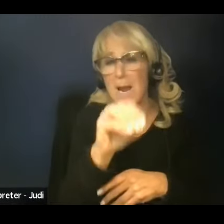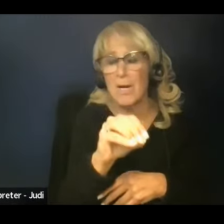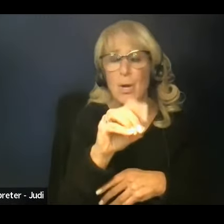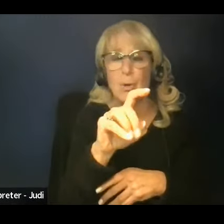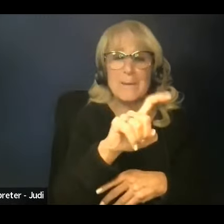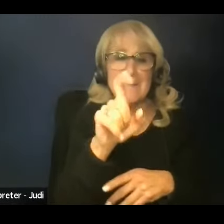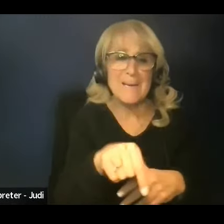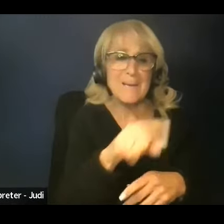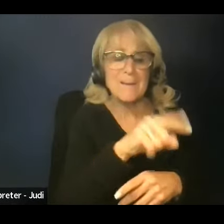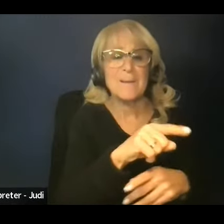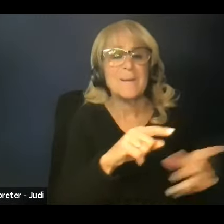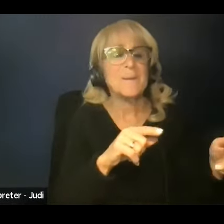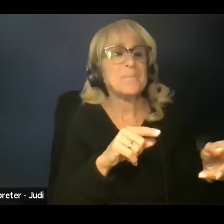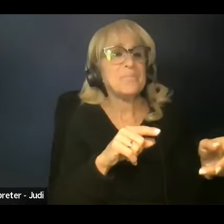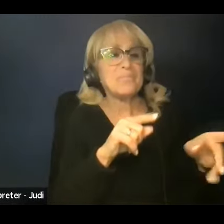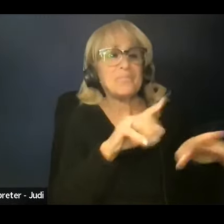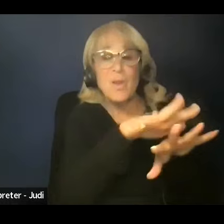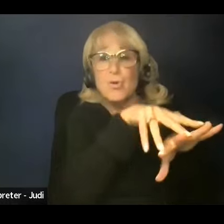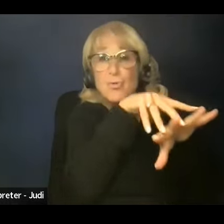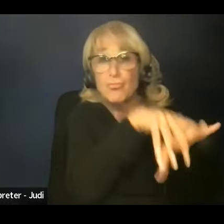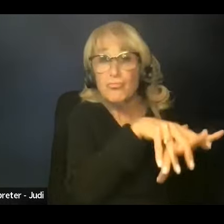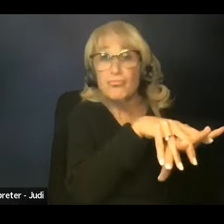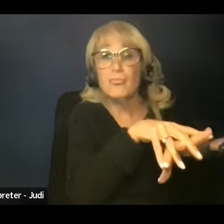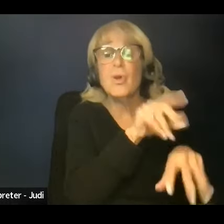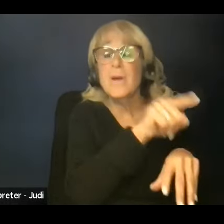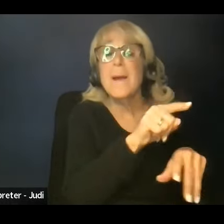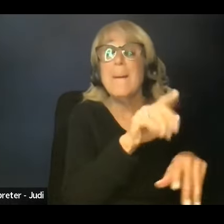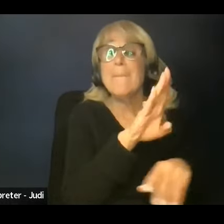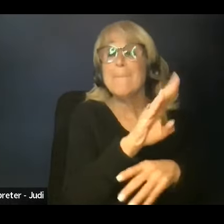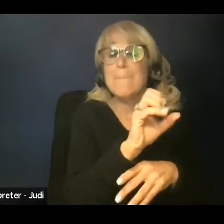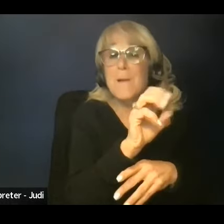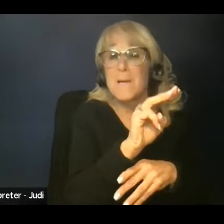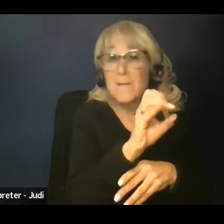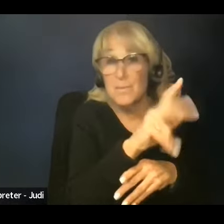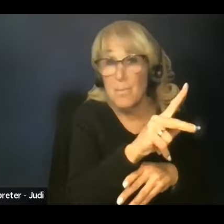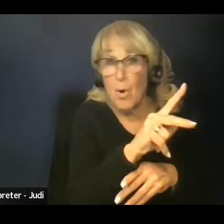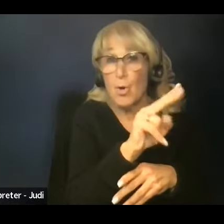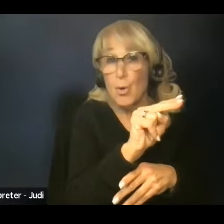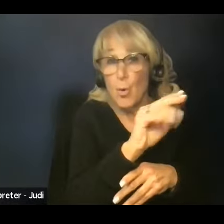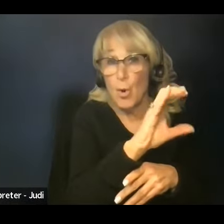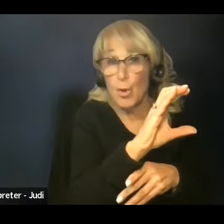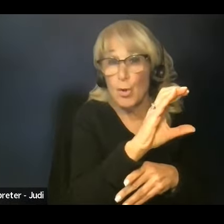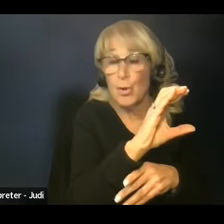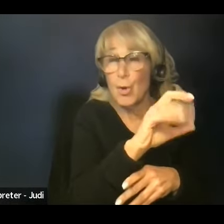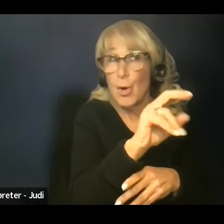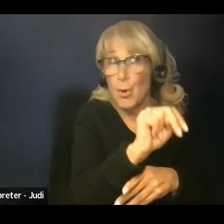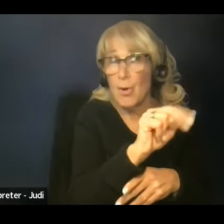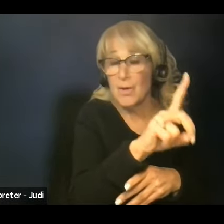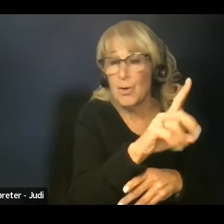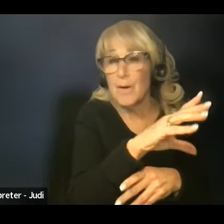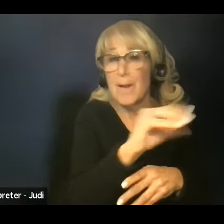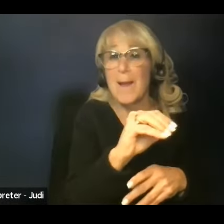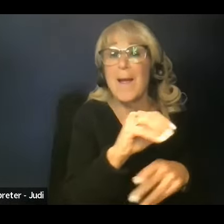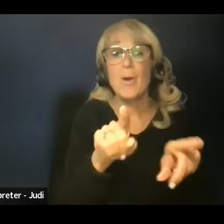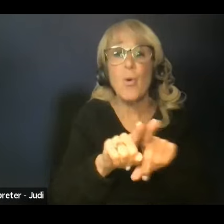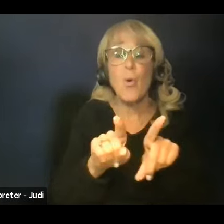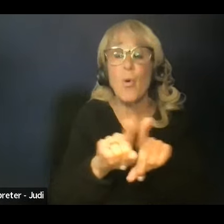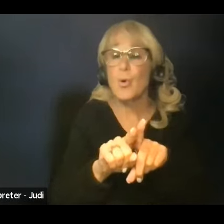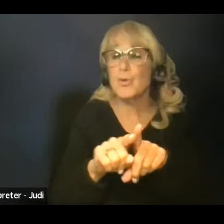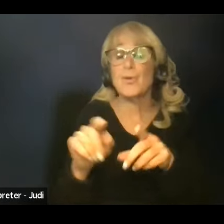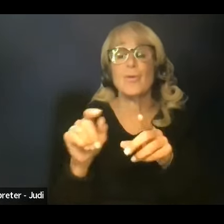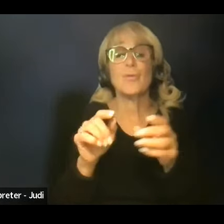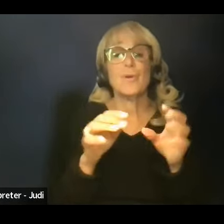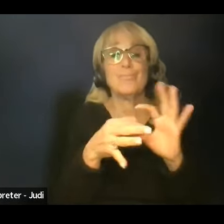a tribal community in Bismarck, North Dakota, and a youth community with our partnership with 4-H across the